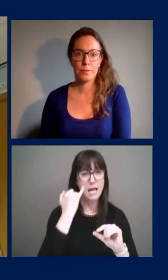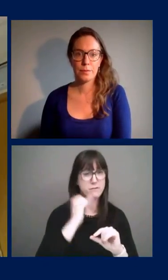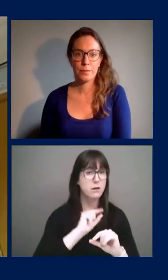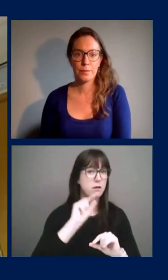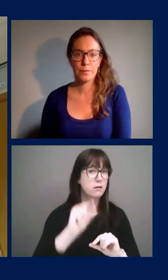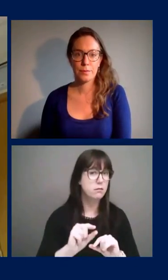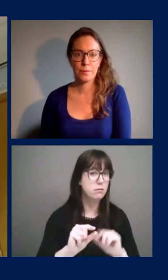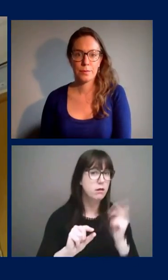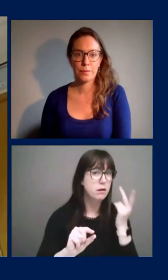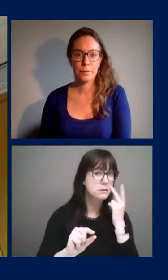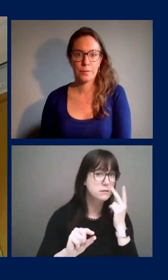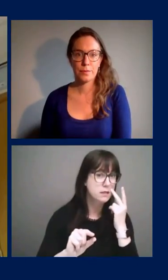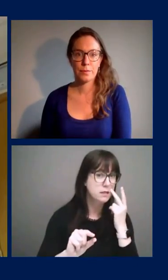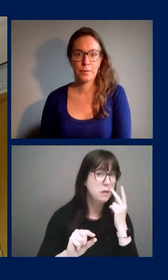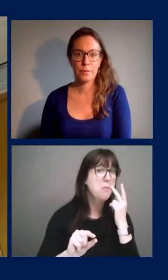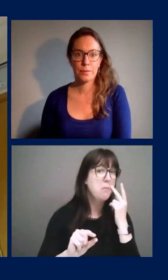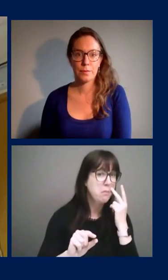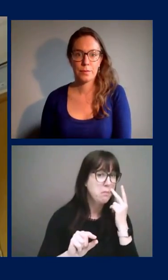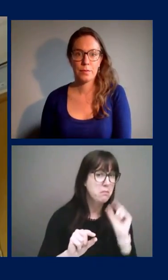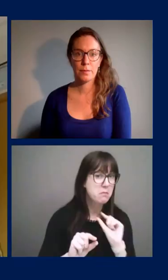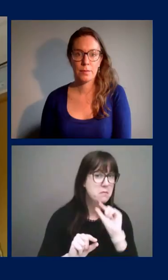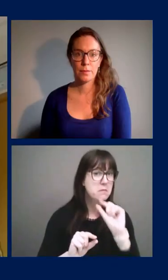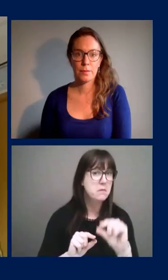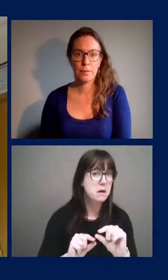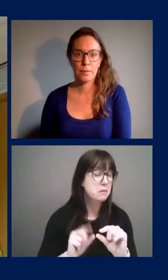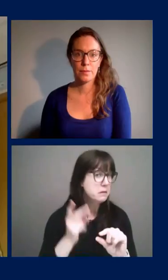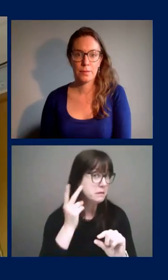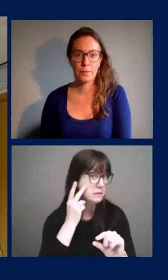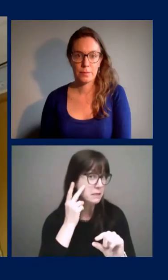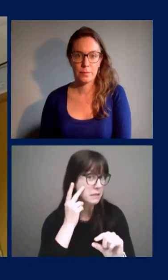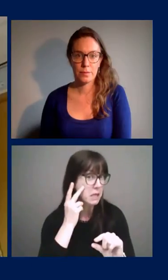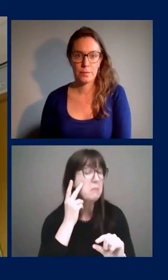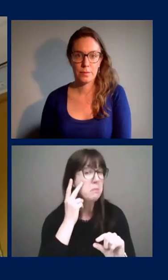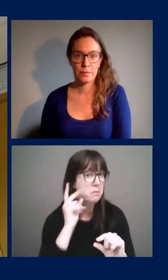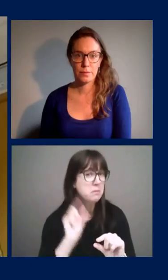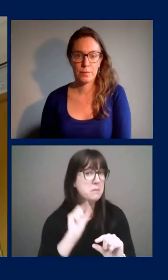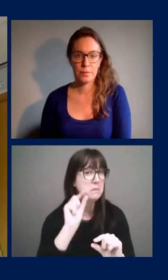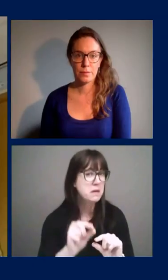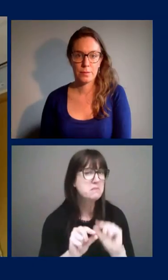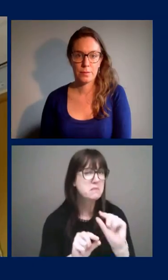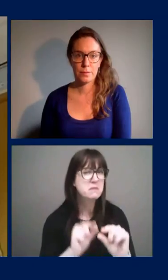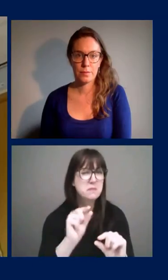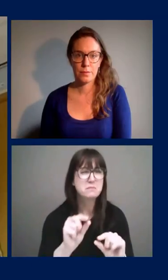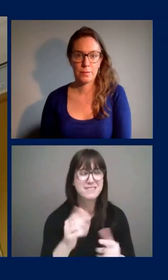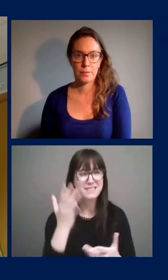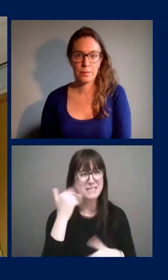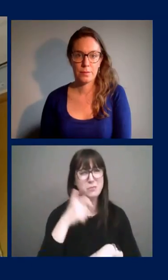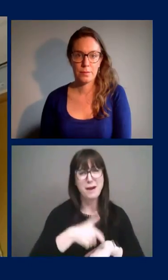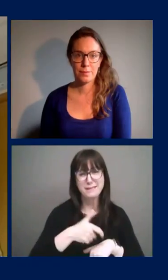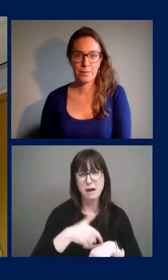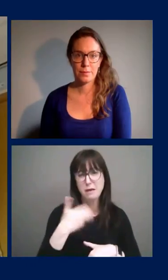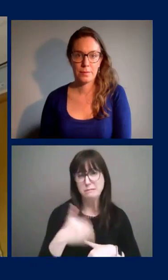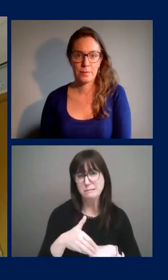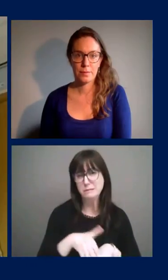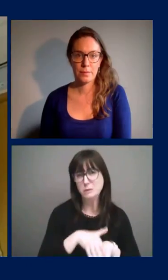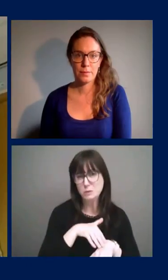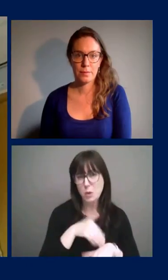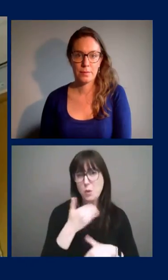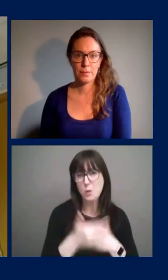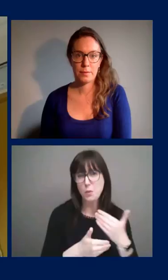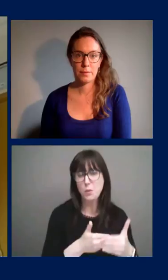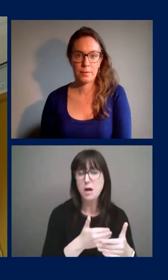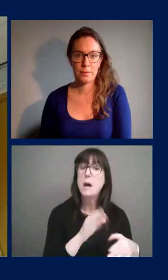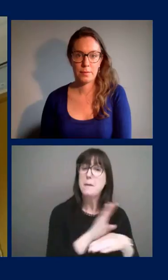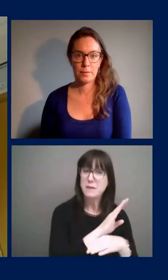impact of those actions. And so I think that's why, um, you know, it's taken some time to move on the social side, uh,